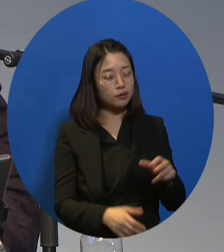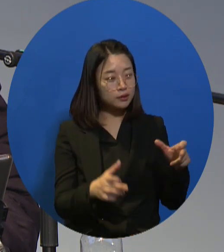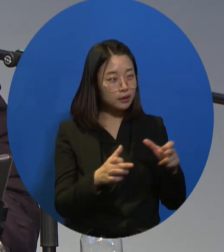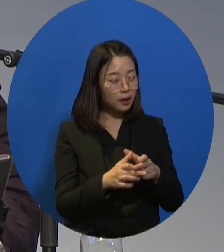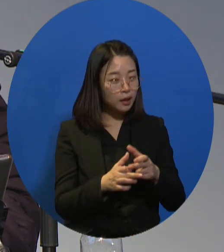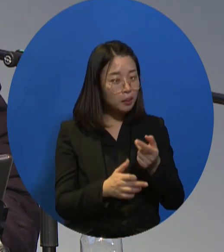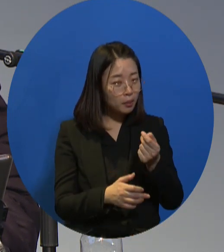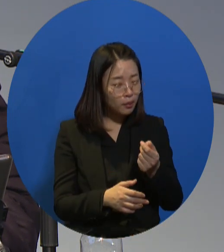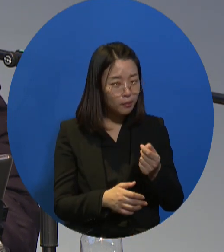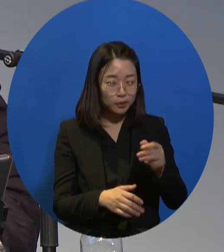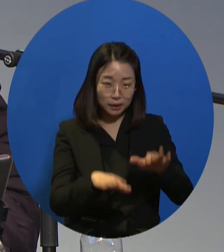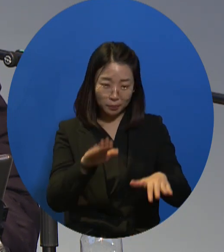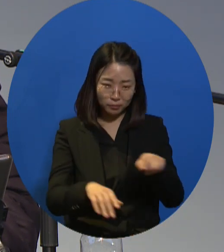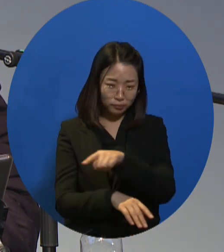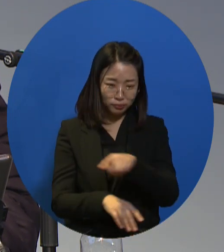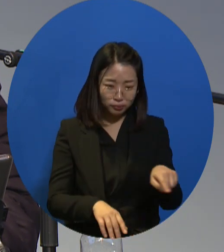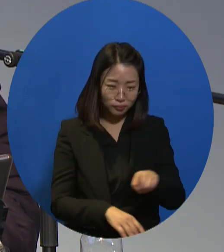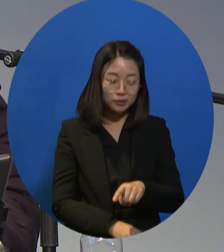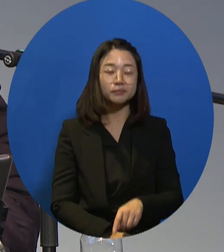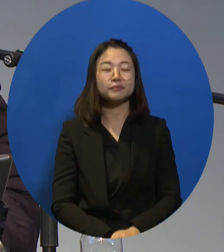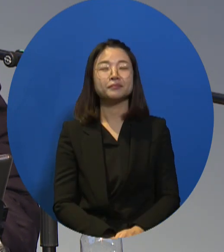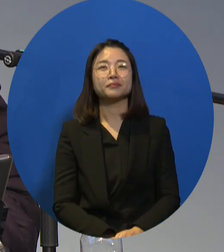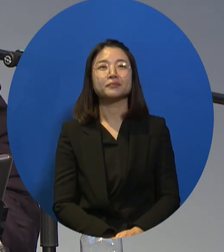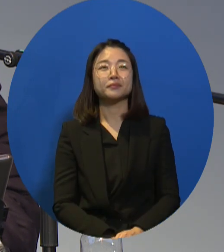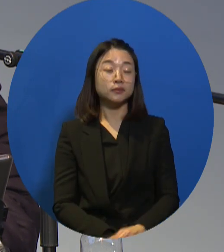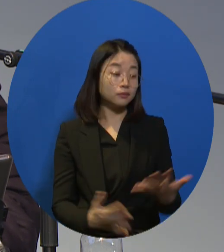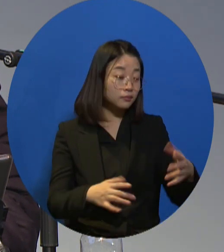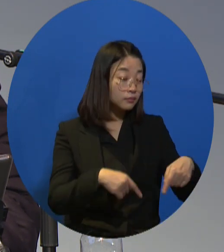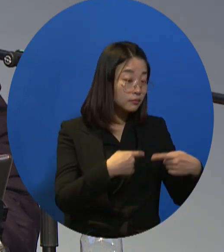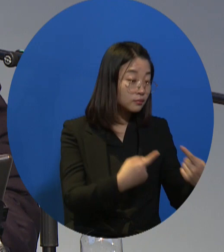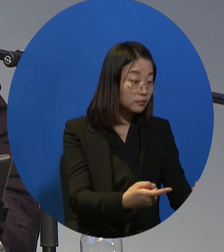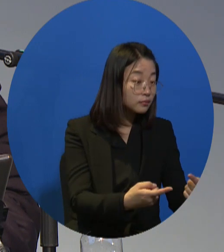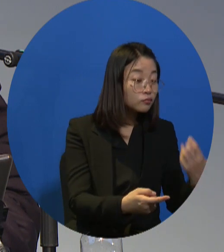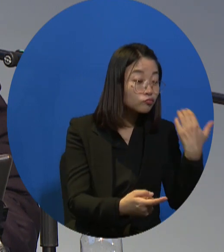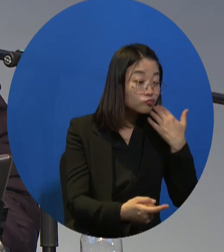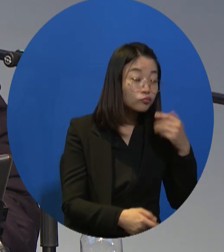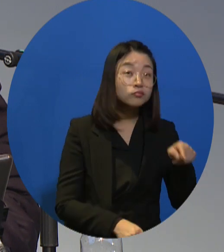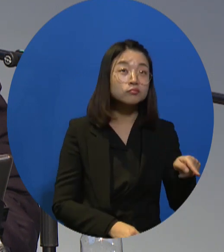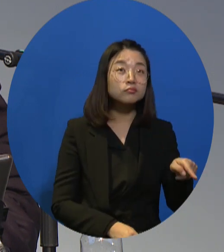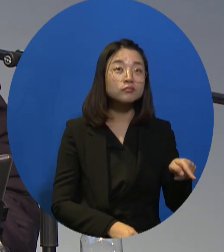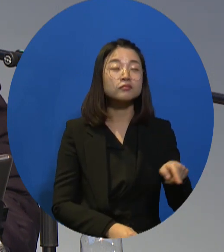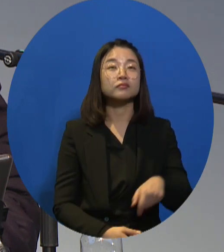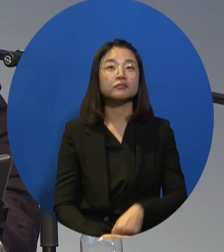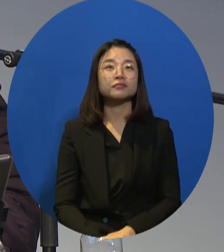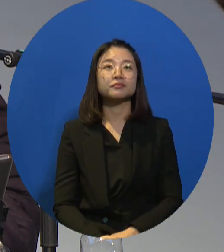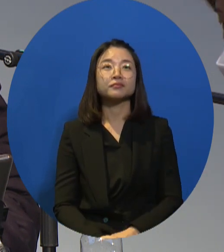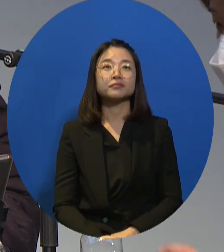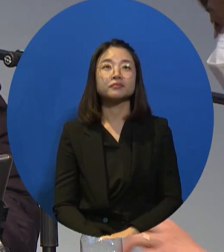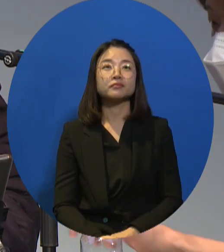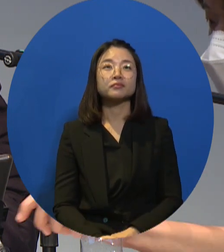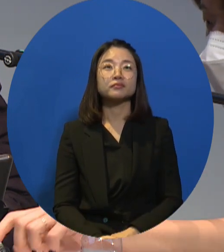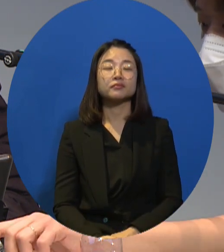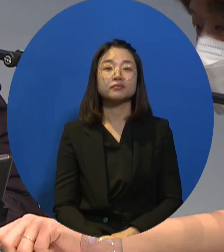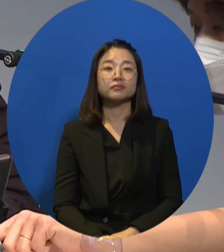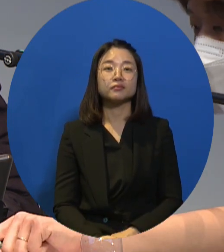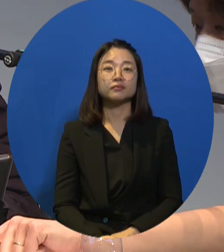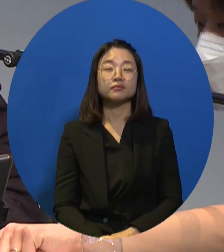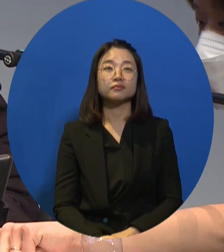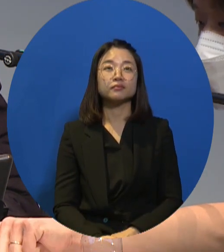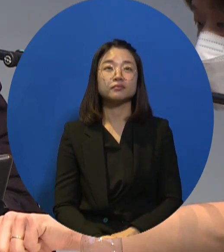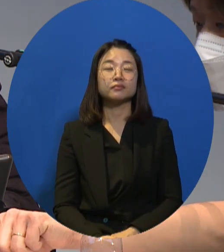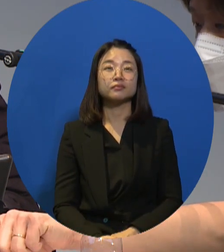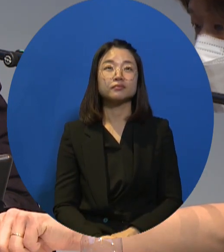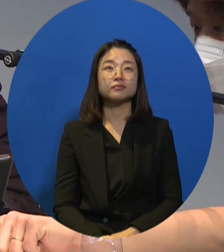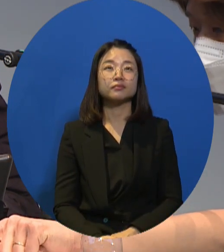hire severely disabled persons and those who with severe disabilities